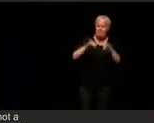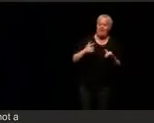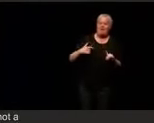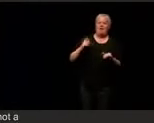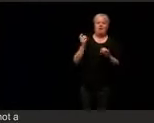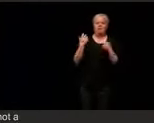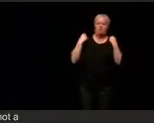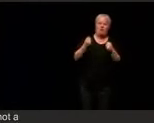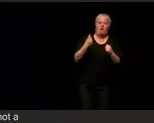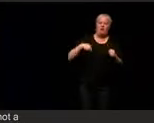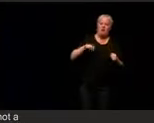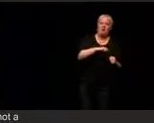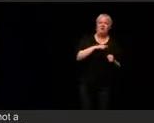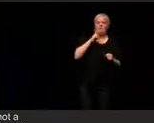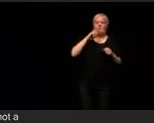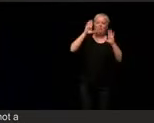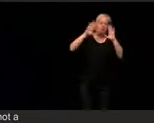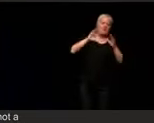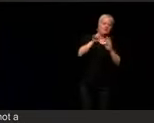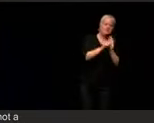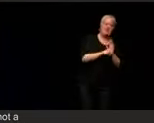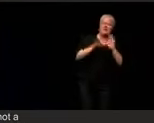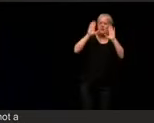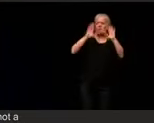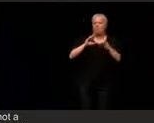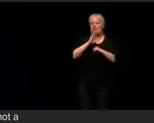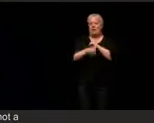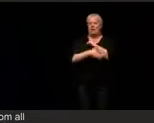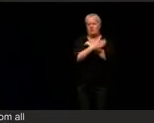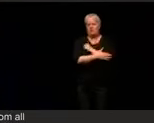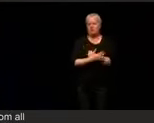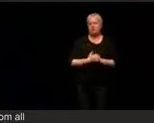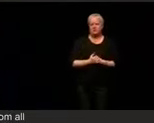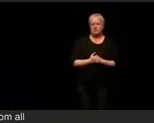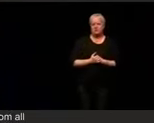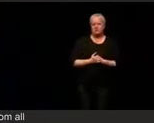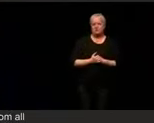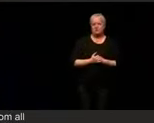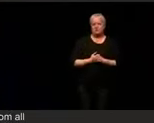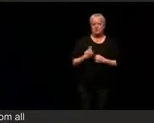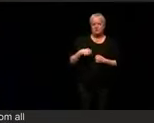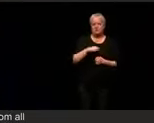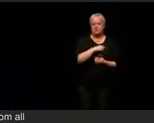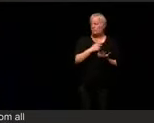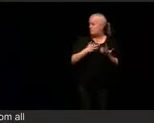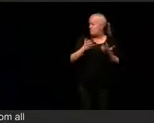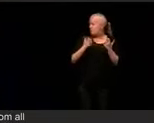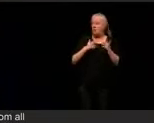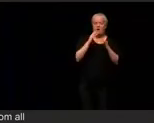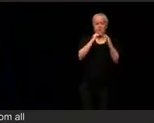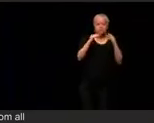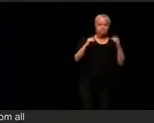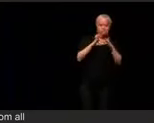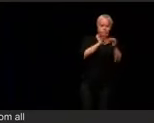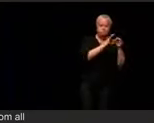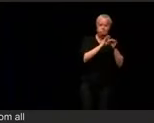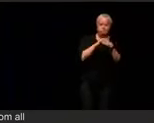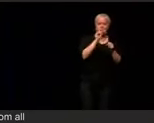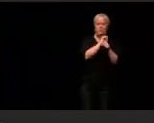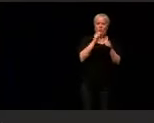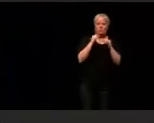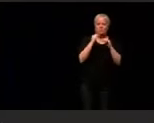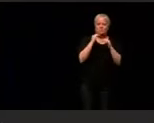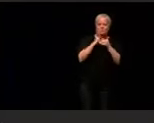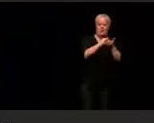xenophobia is coming from the other side of the aisle, we're not going to let anyone take that away from us. Not now, not